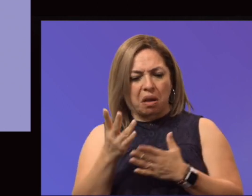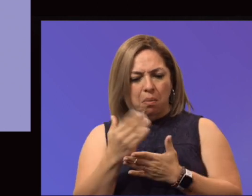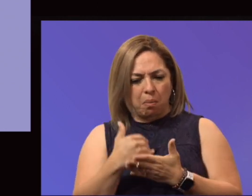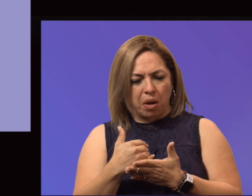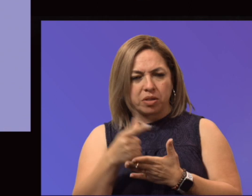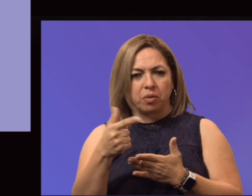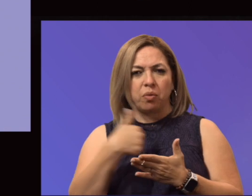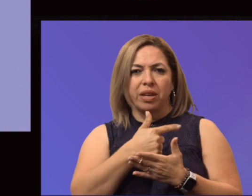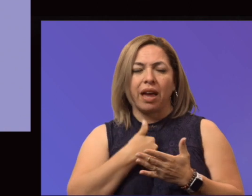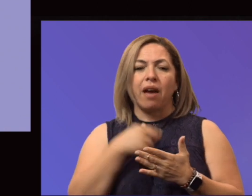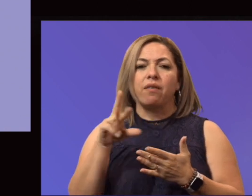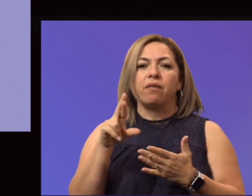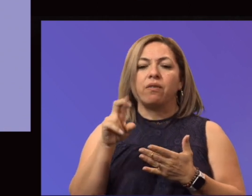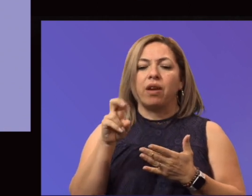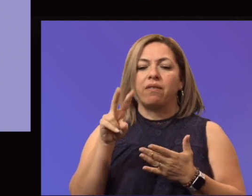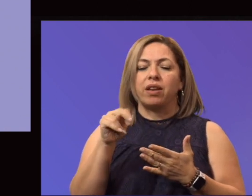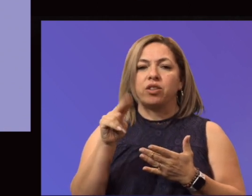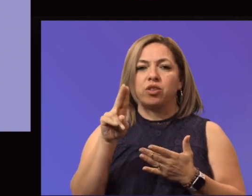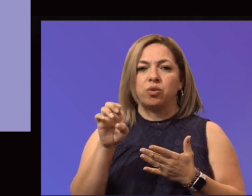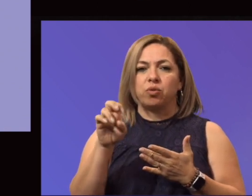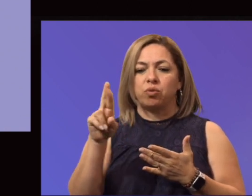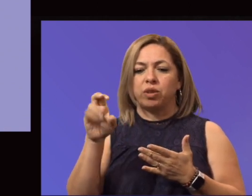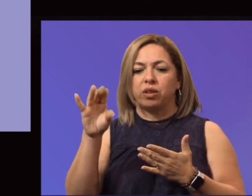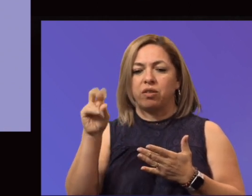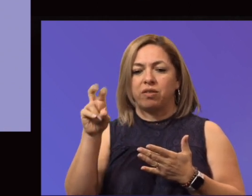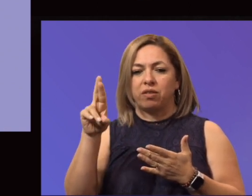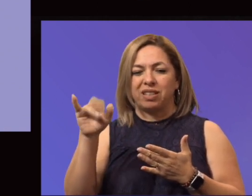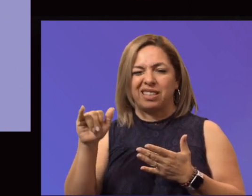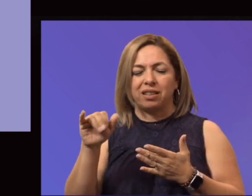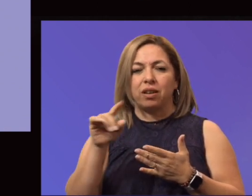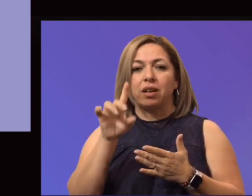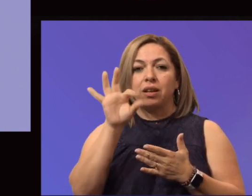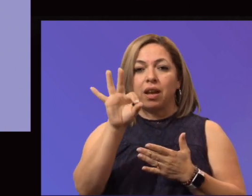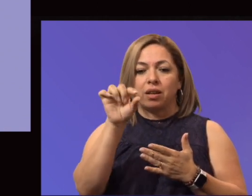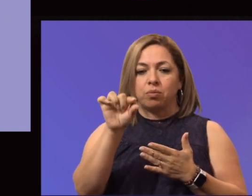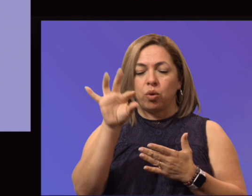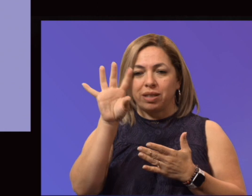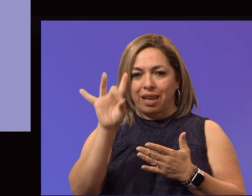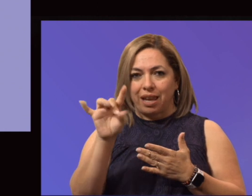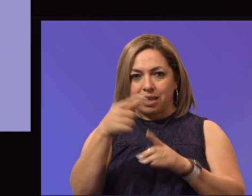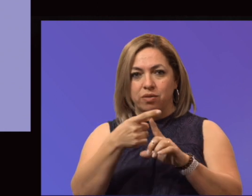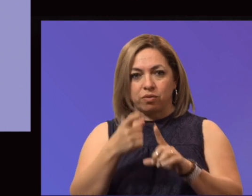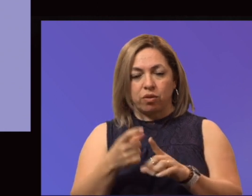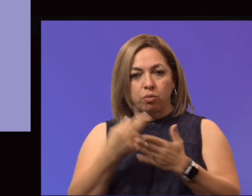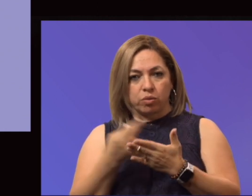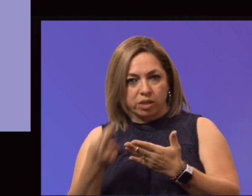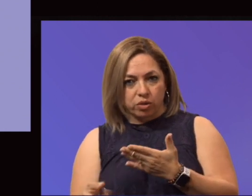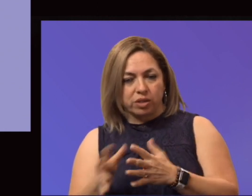revenue recovery of just short of 9.8 from HERF resources, $9.8 million.